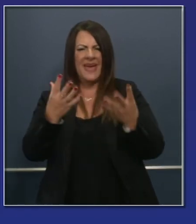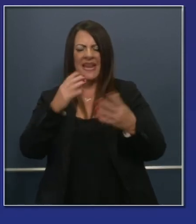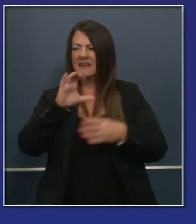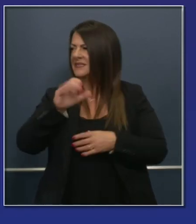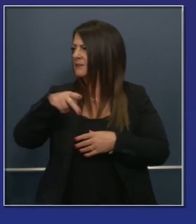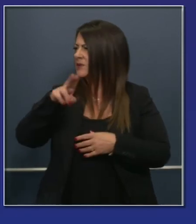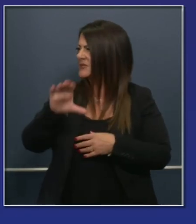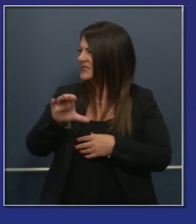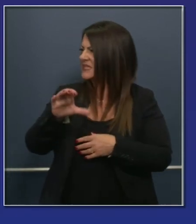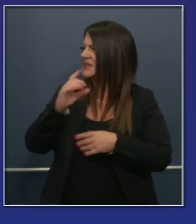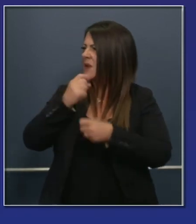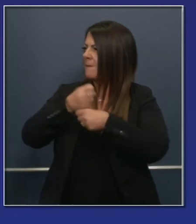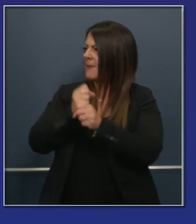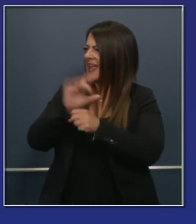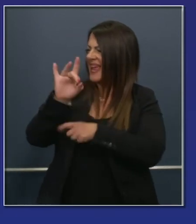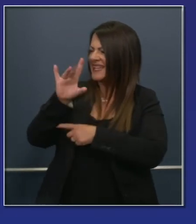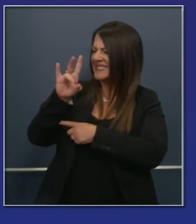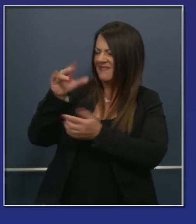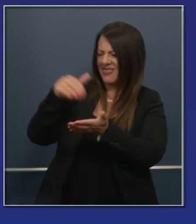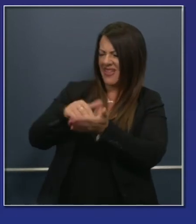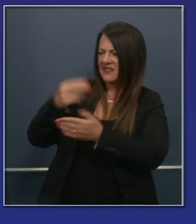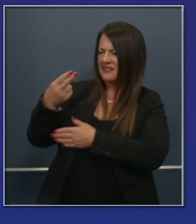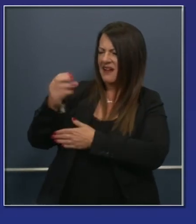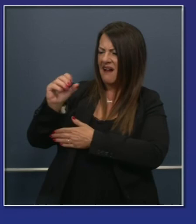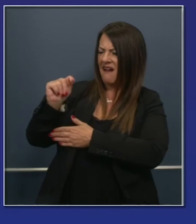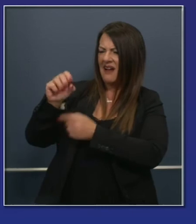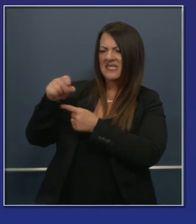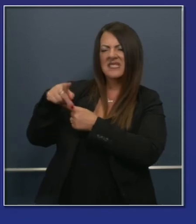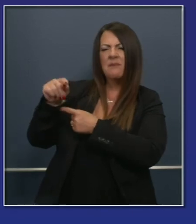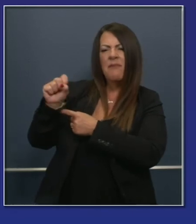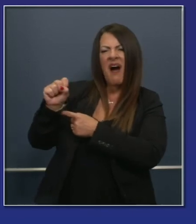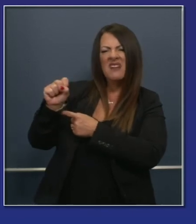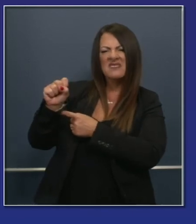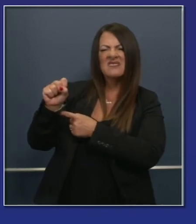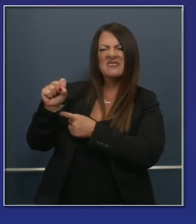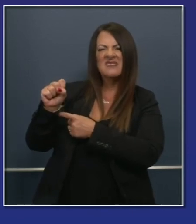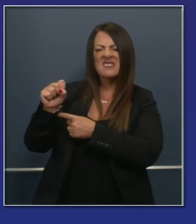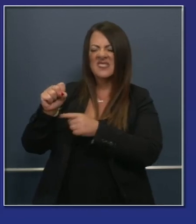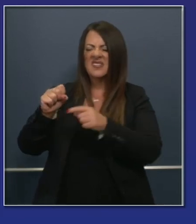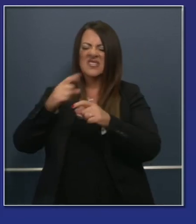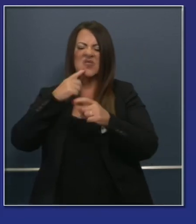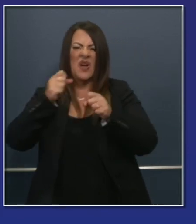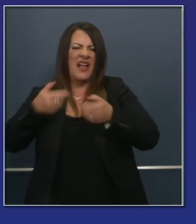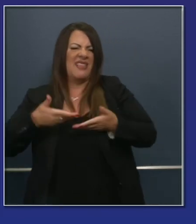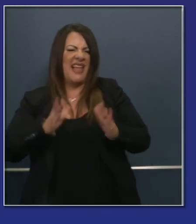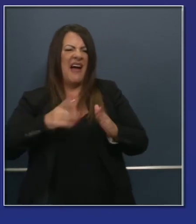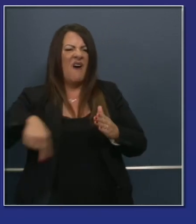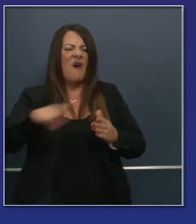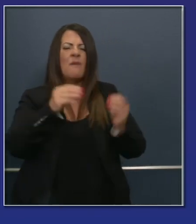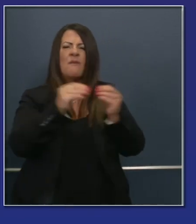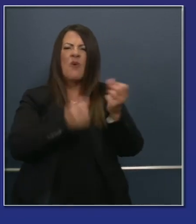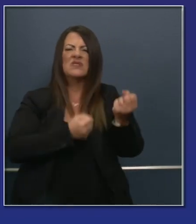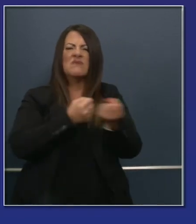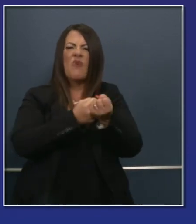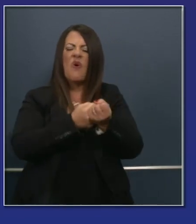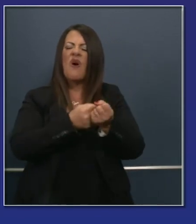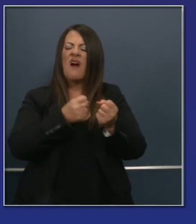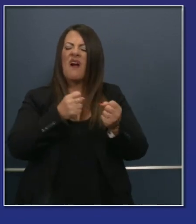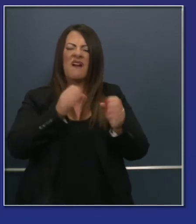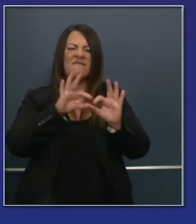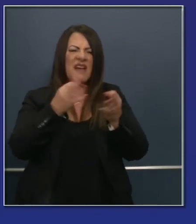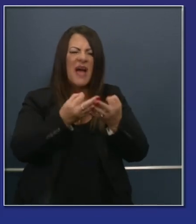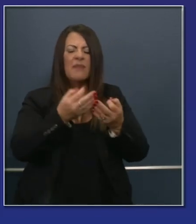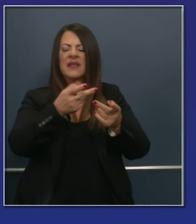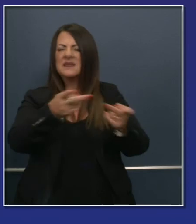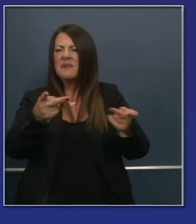effort and they set aside tens of millions of dollars in this space to help supplement support for bridging that